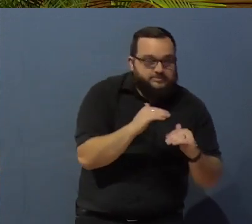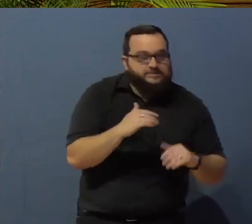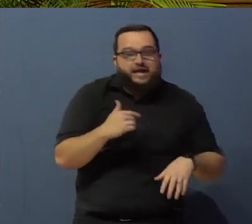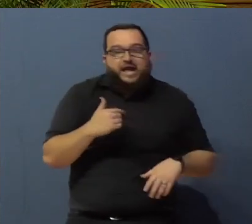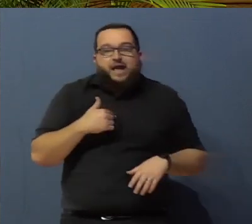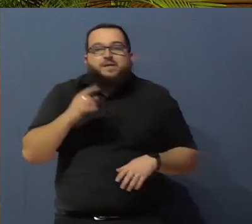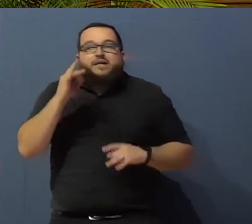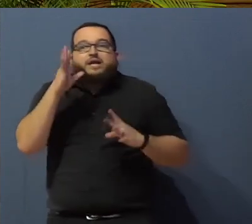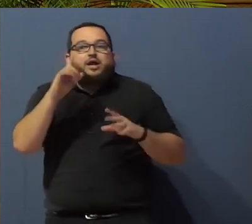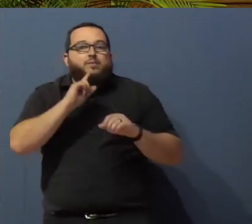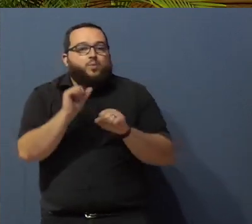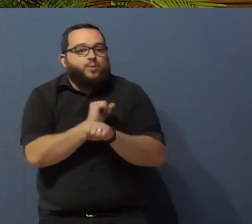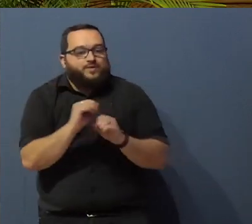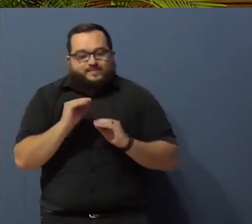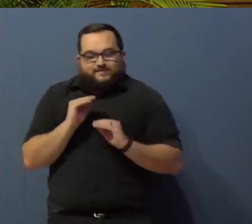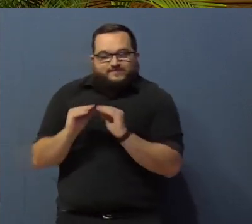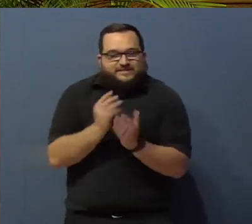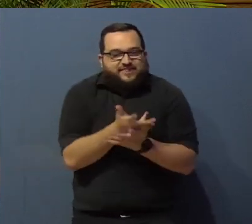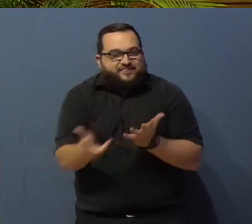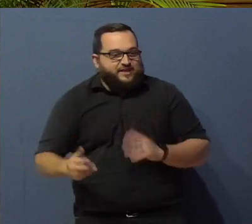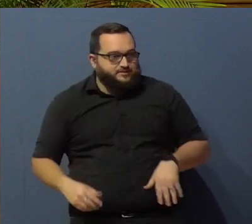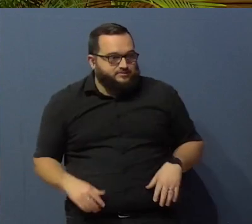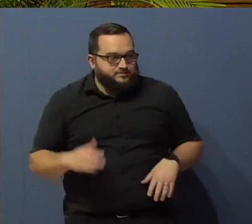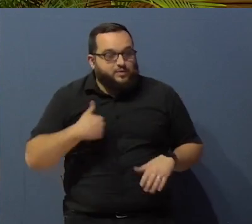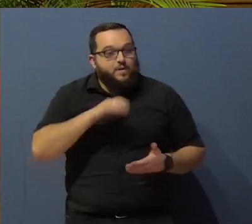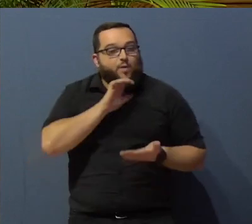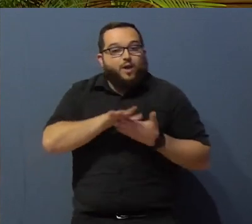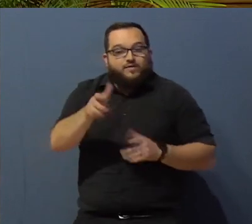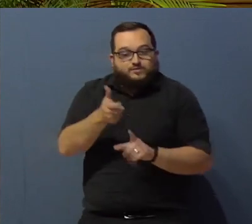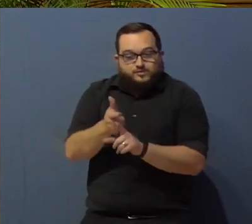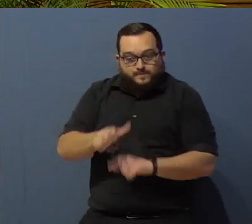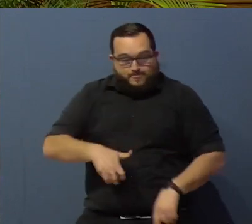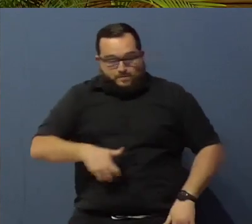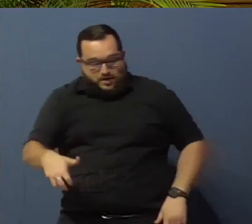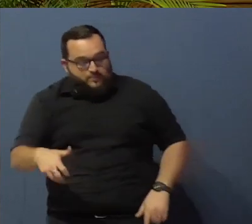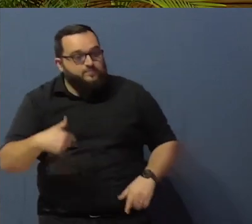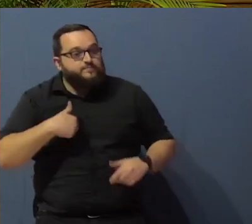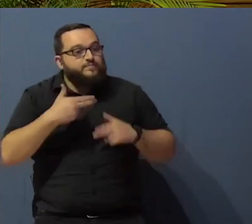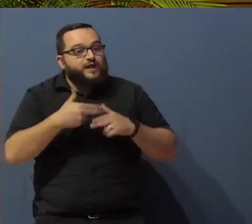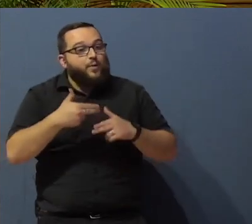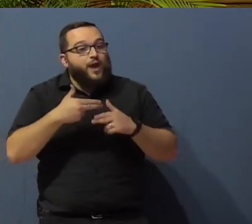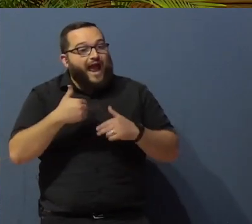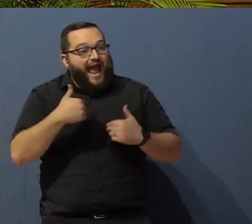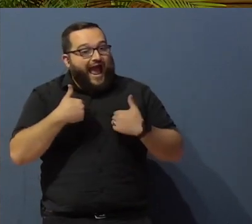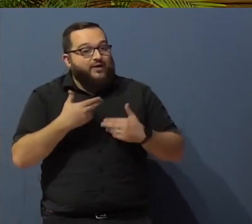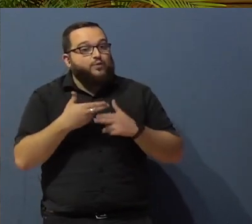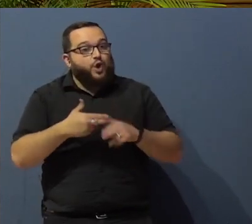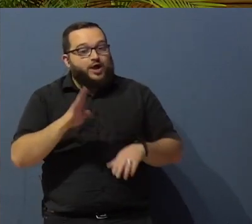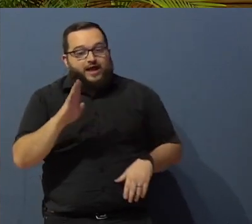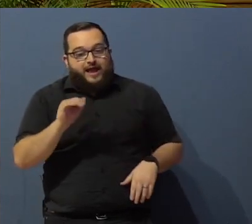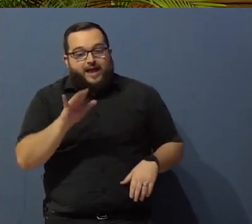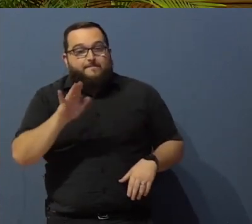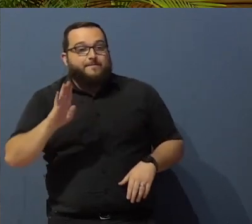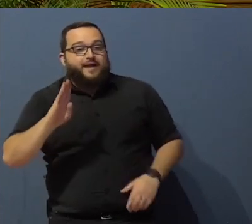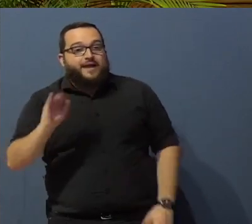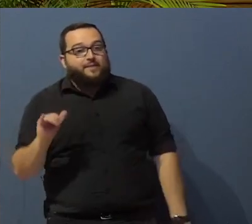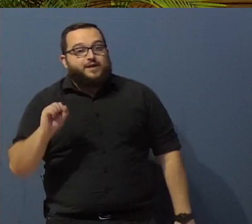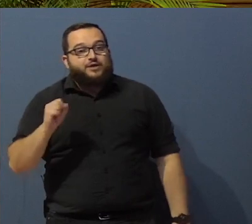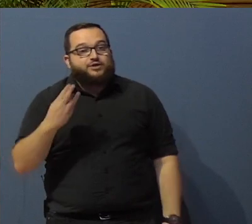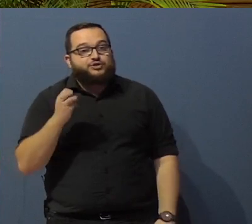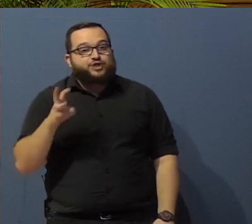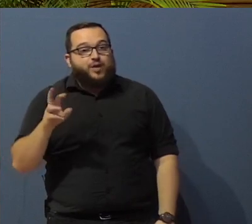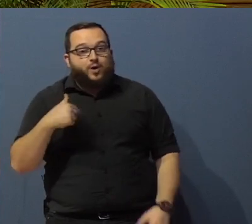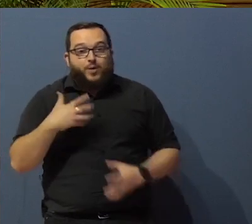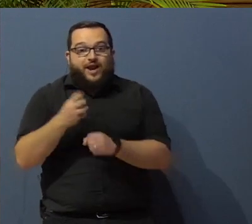handyman. So when my wife was pregnant, we had a thing called a baby shower. What did she get? A